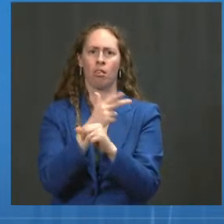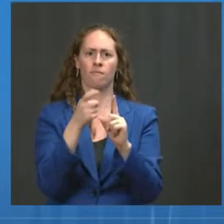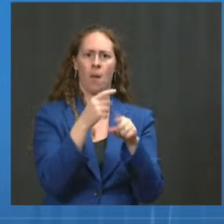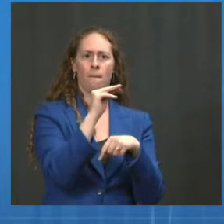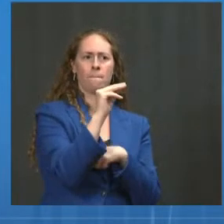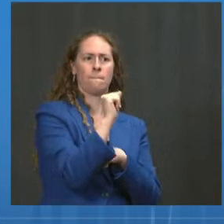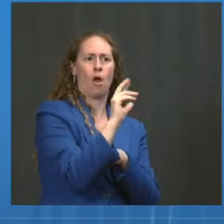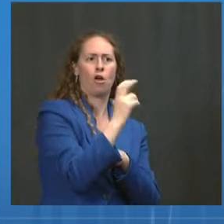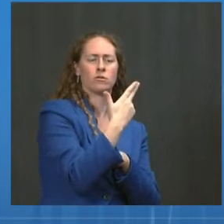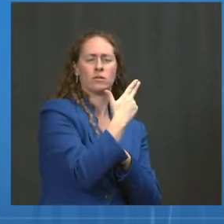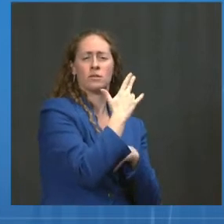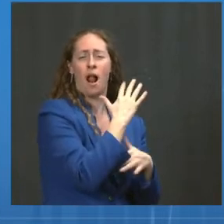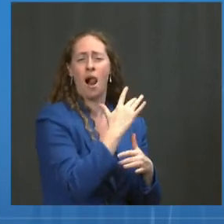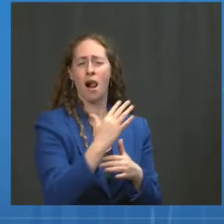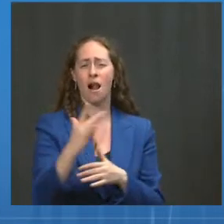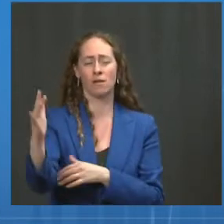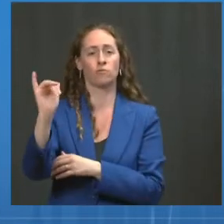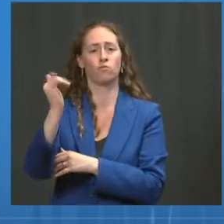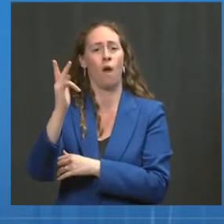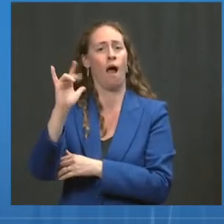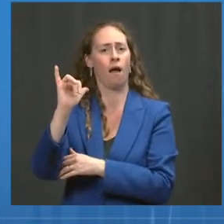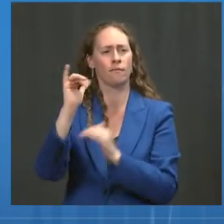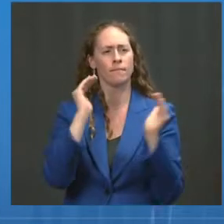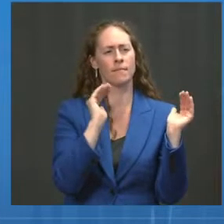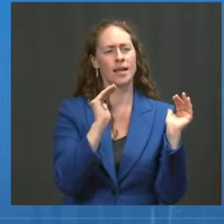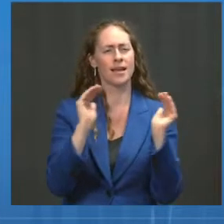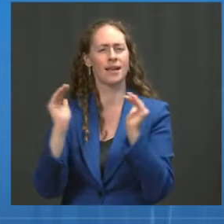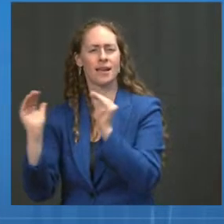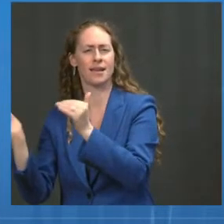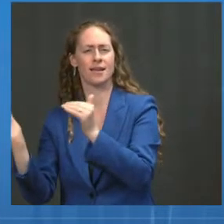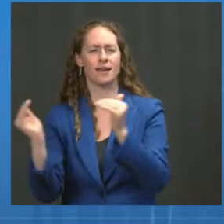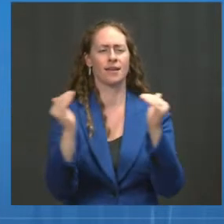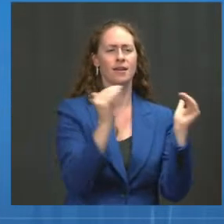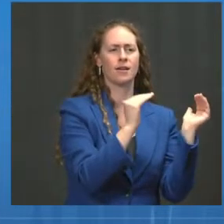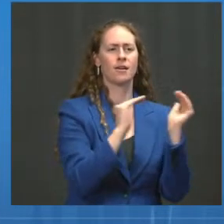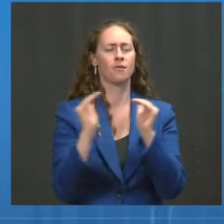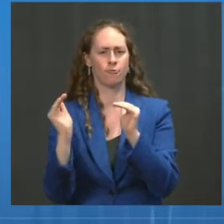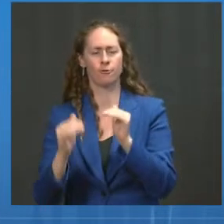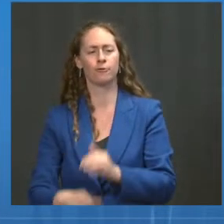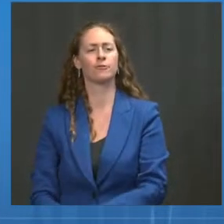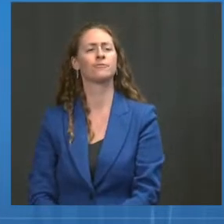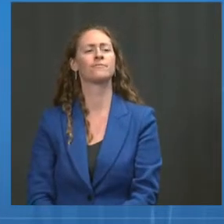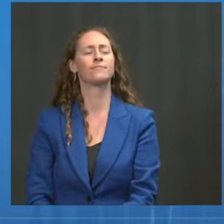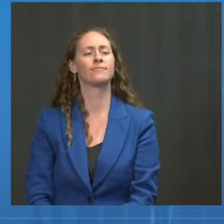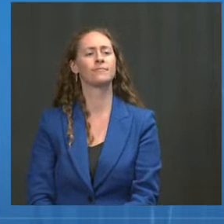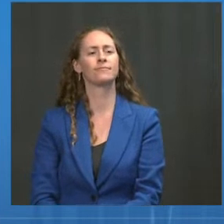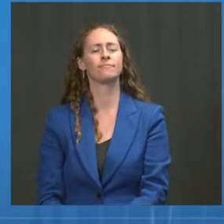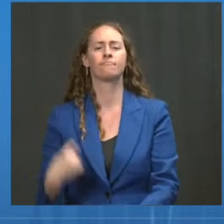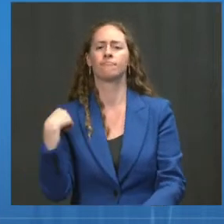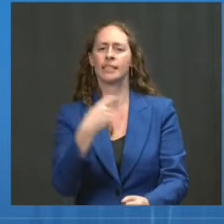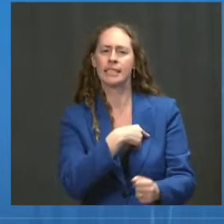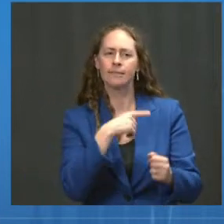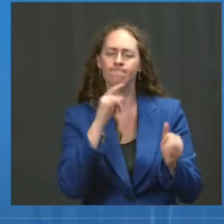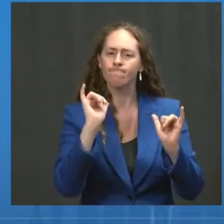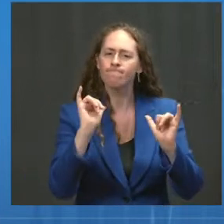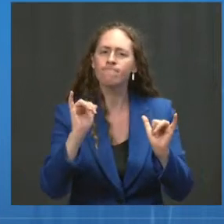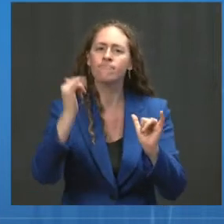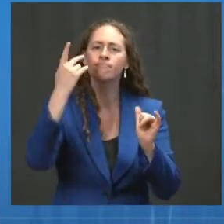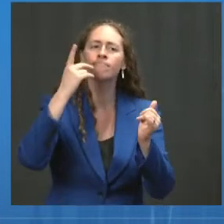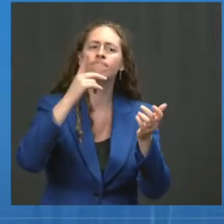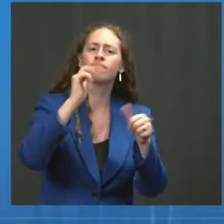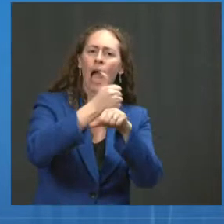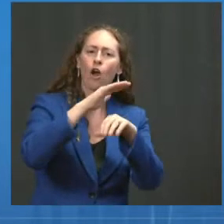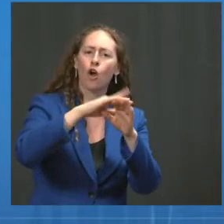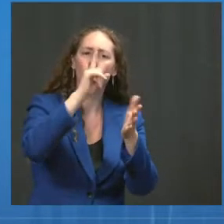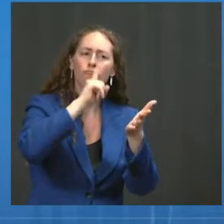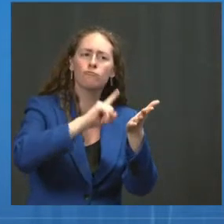report compares vaccine effectiveness against hospitalizations early after vaccination within 2 to 12 weeks and later after